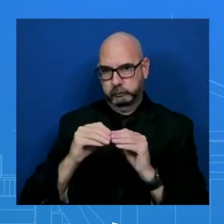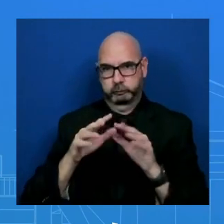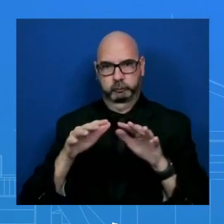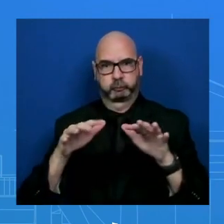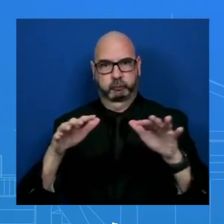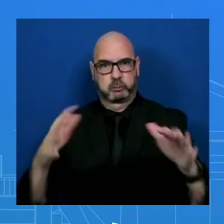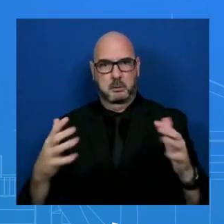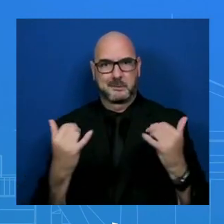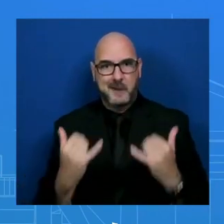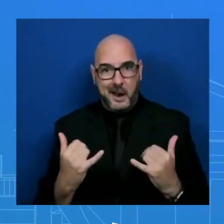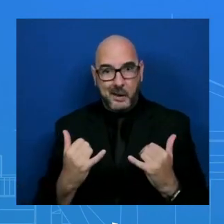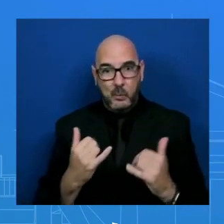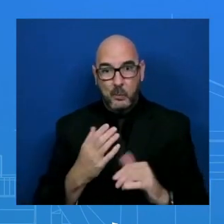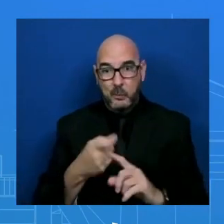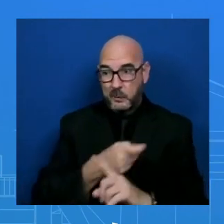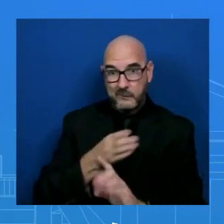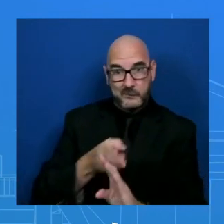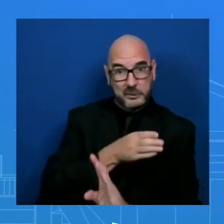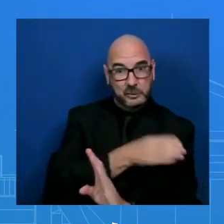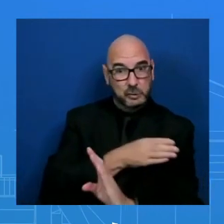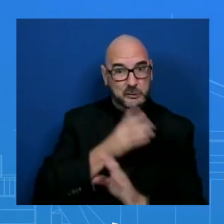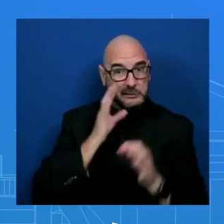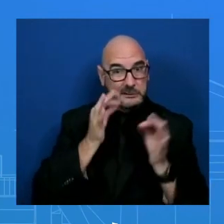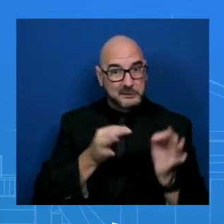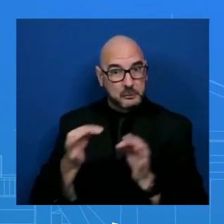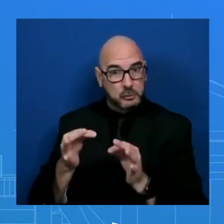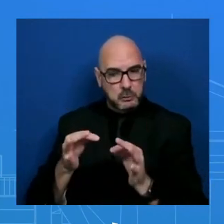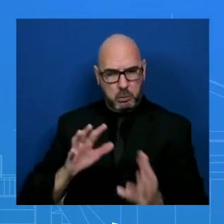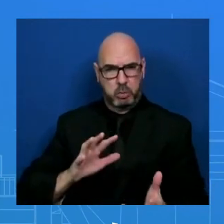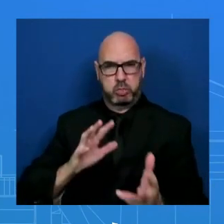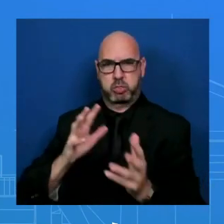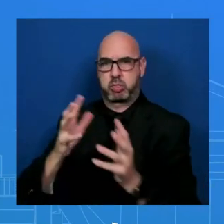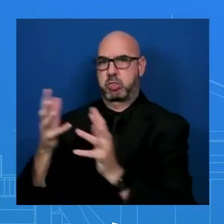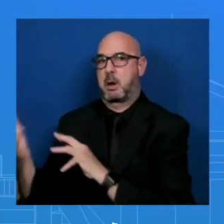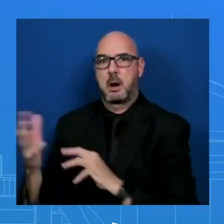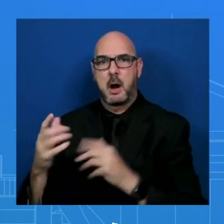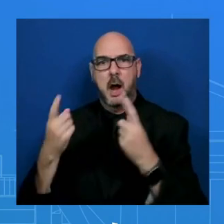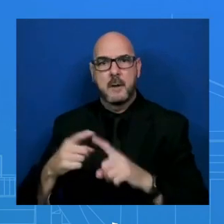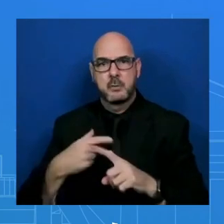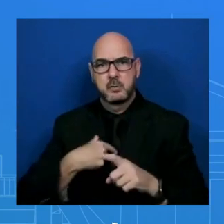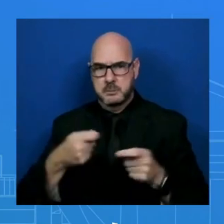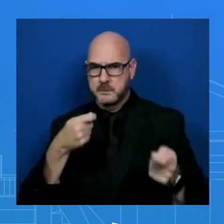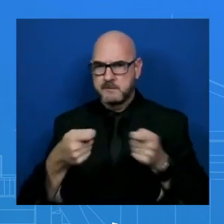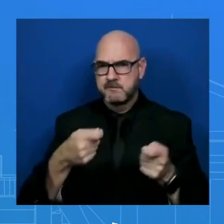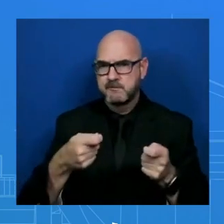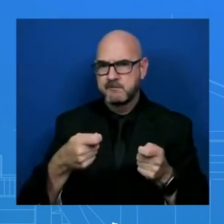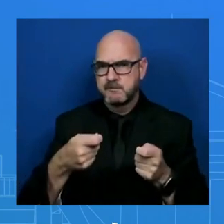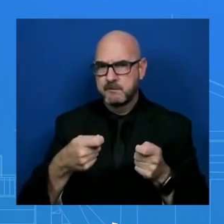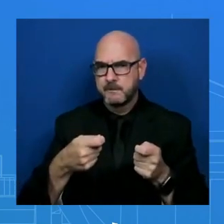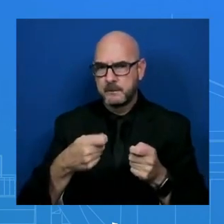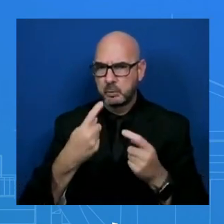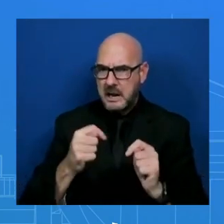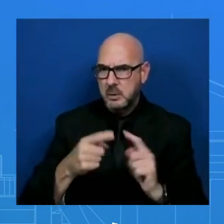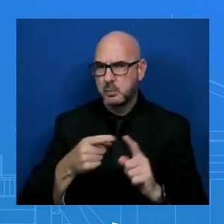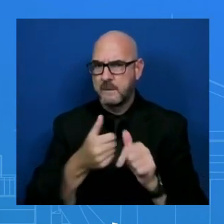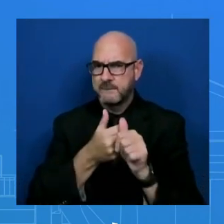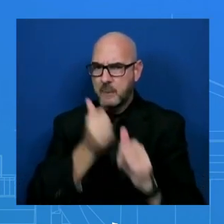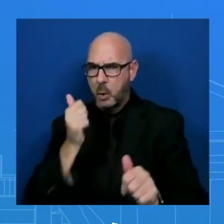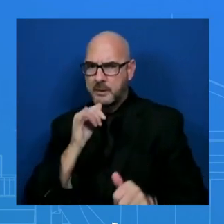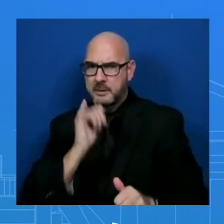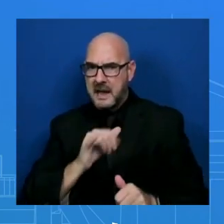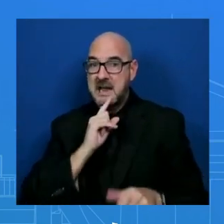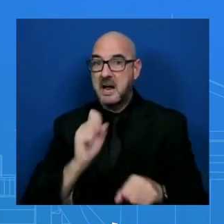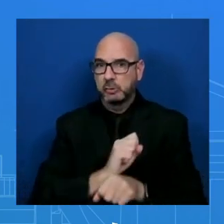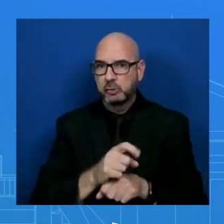and we are doing so while deterring Iran from going for a nuclear weapon. We have thus far been able to do that. It's something we remain vigilant